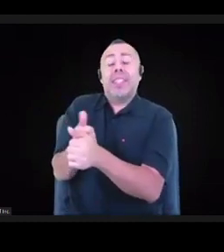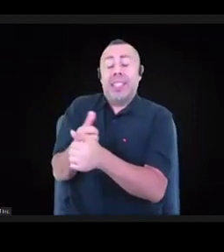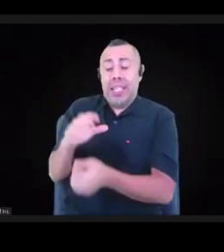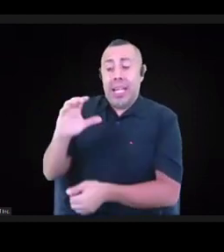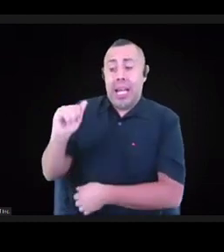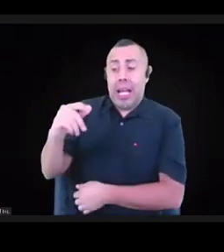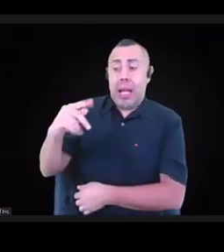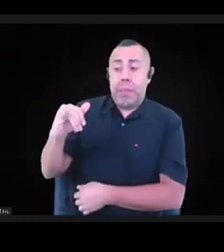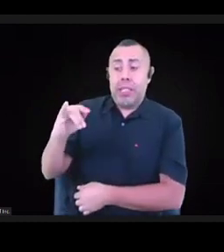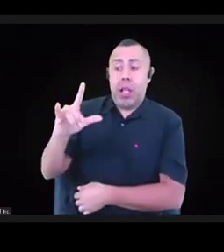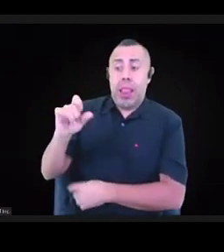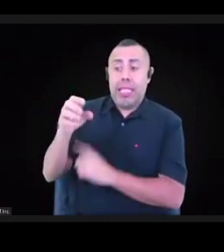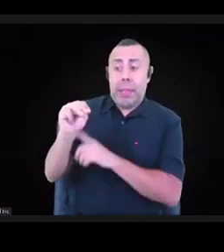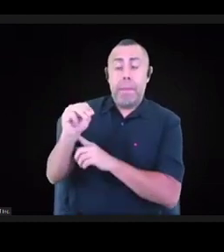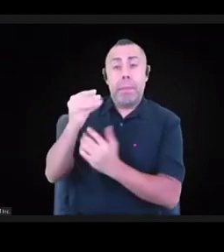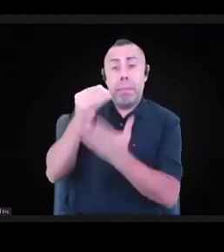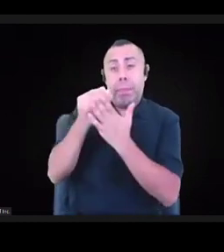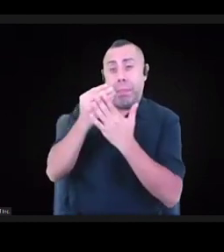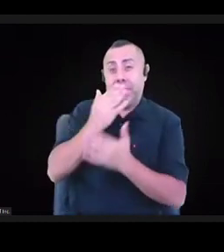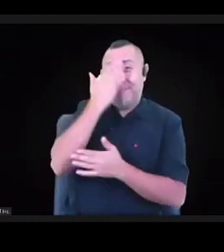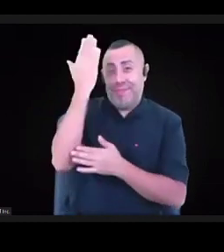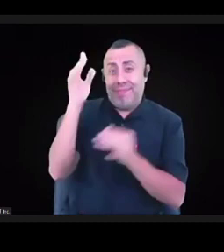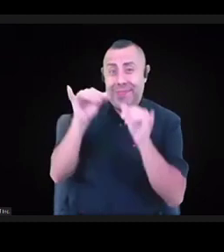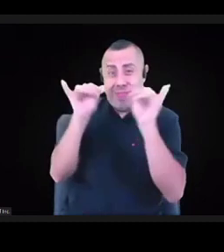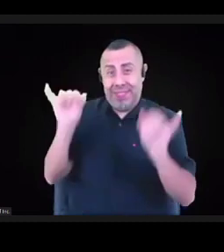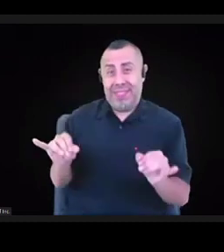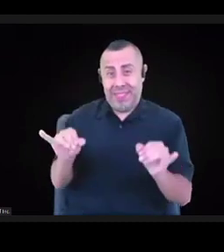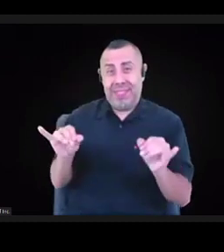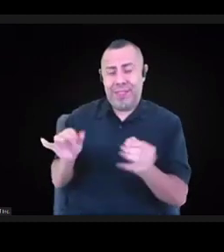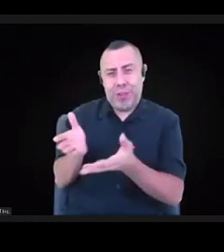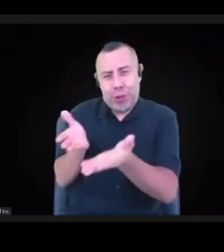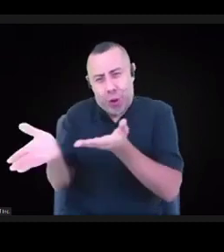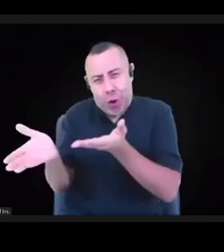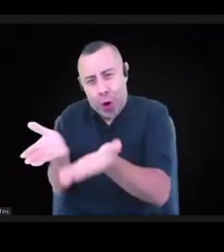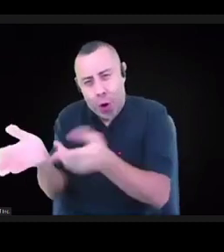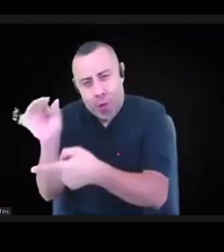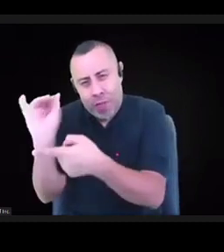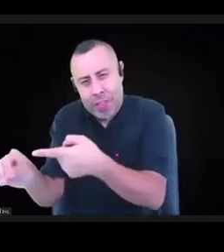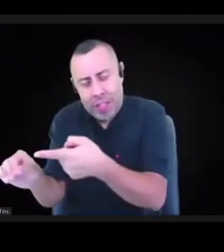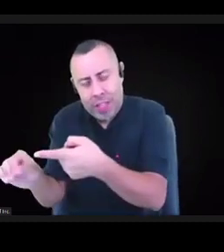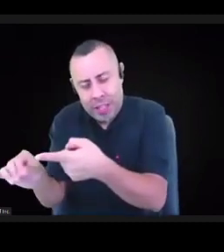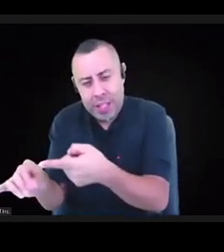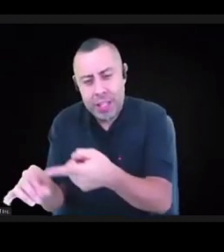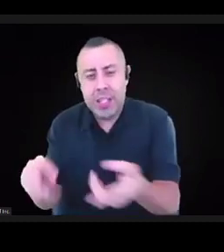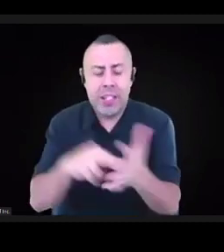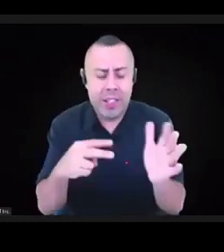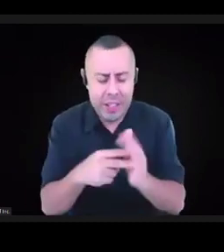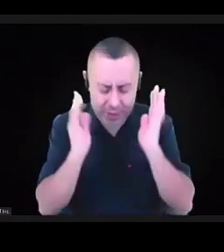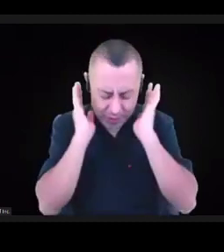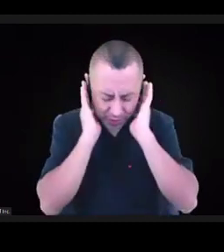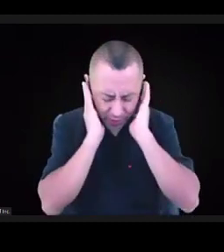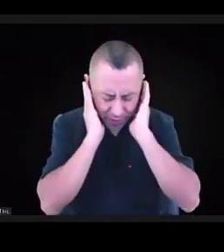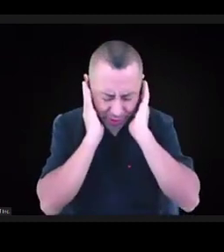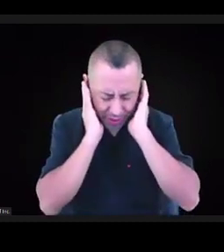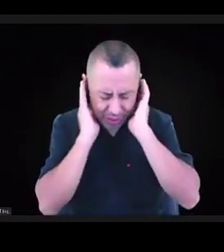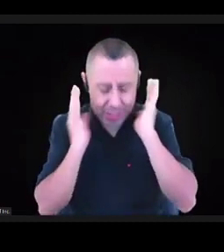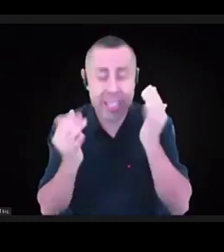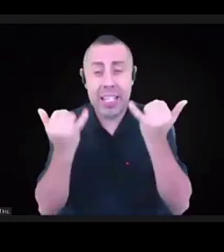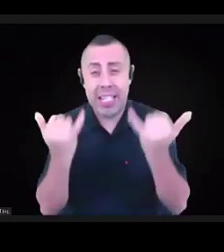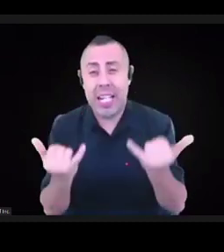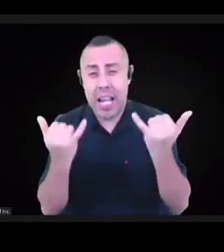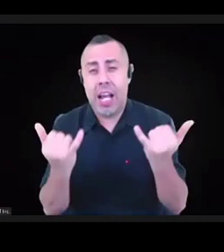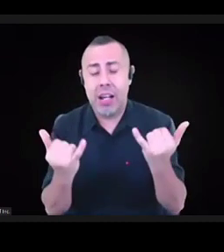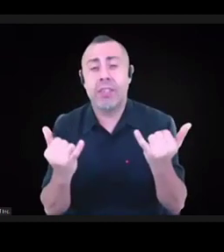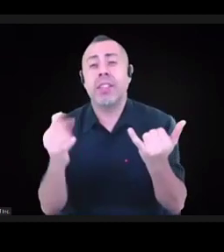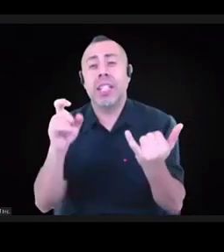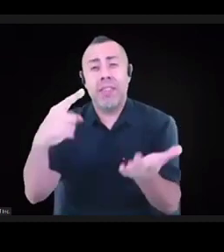is to begin some more of a cultural analysis of capitalism, racial capitalism, as he would call it, and begin to discuss that, that it's